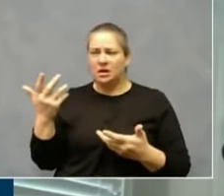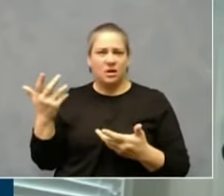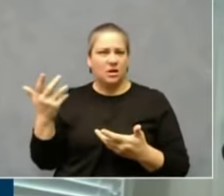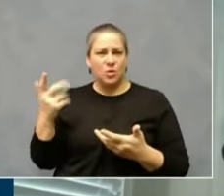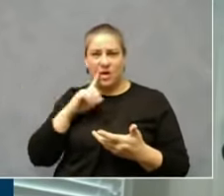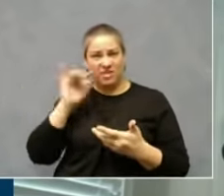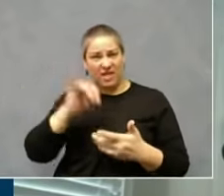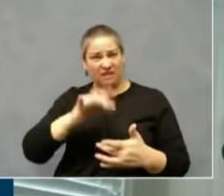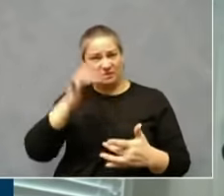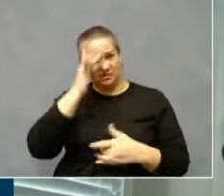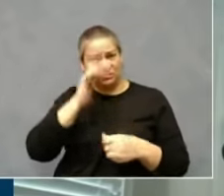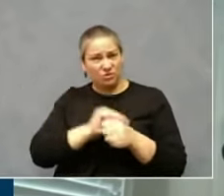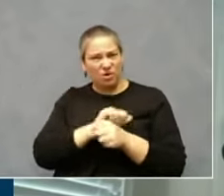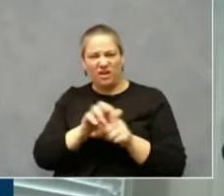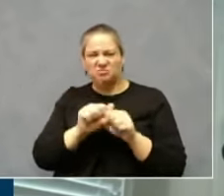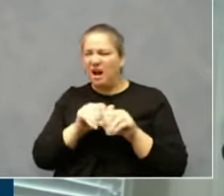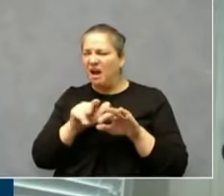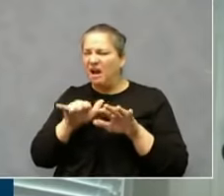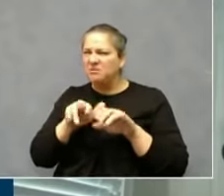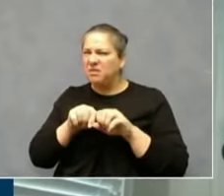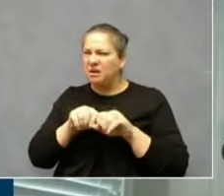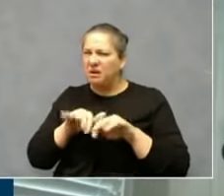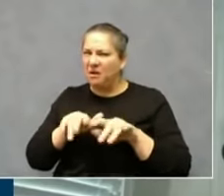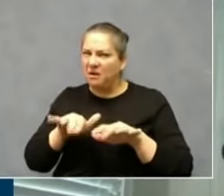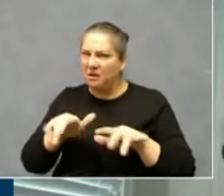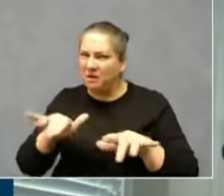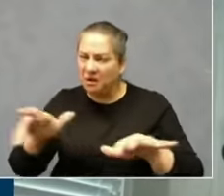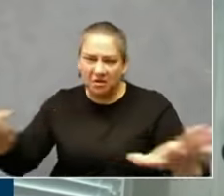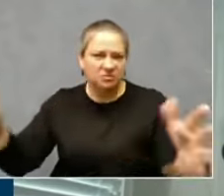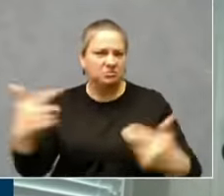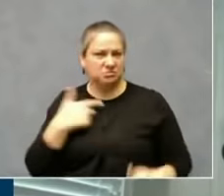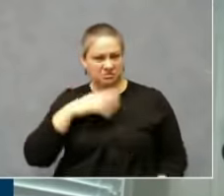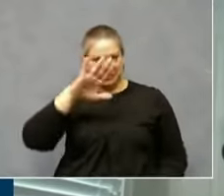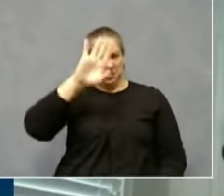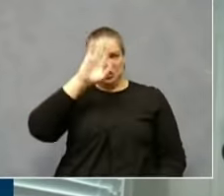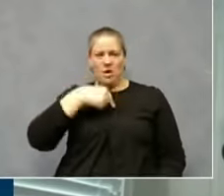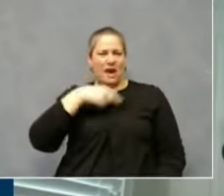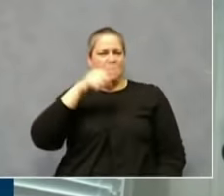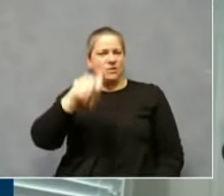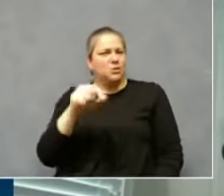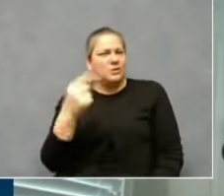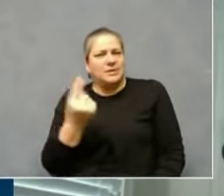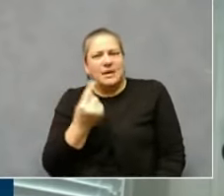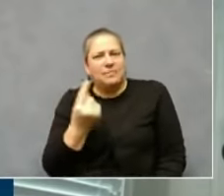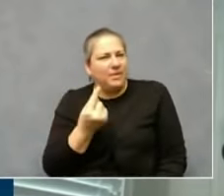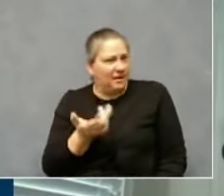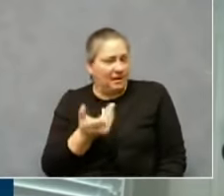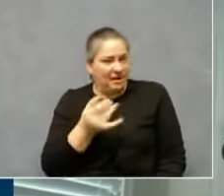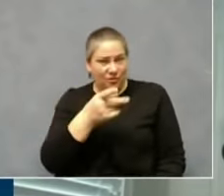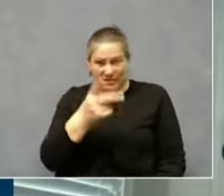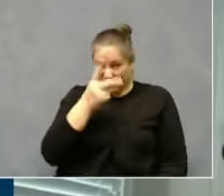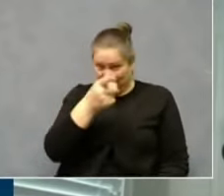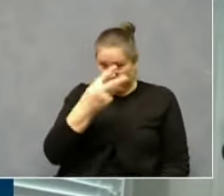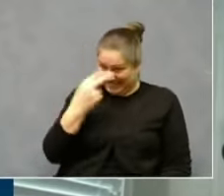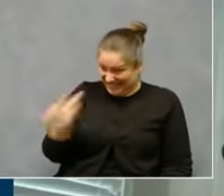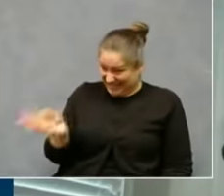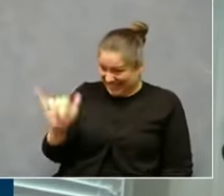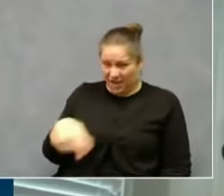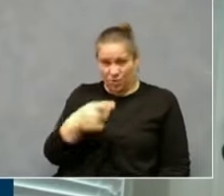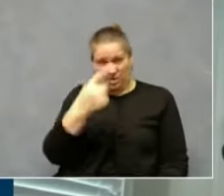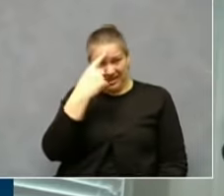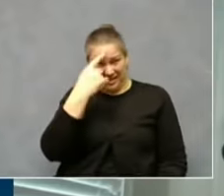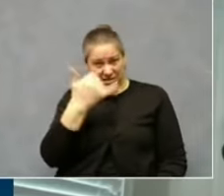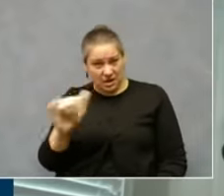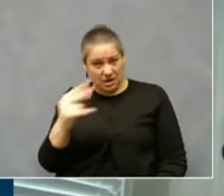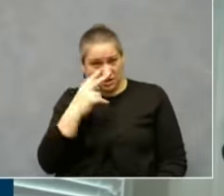the additional measures became necessary. And if we were just to comply fully with the mask mandate,